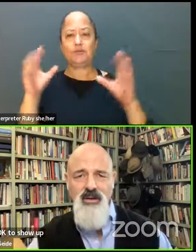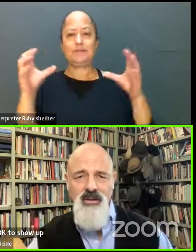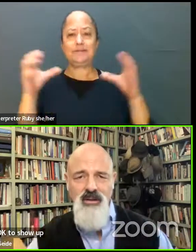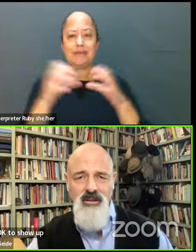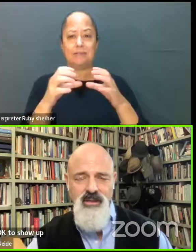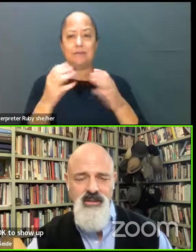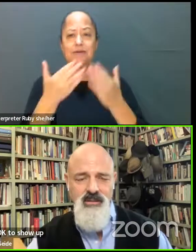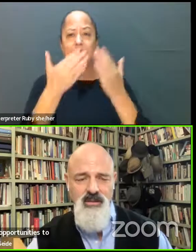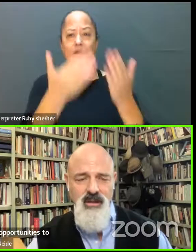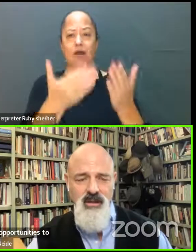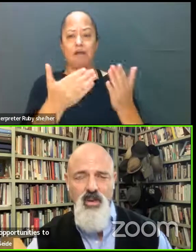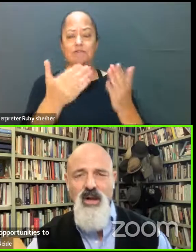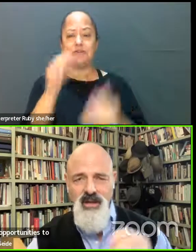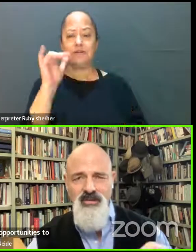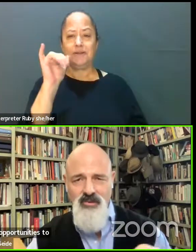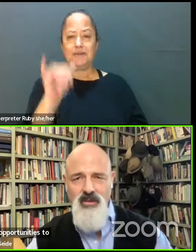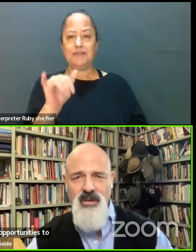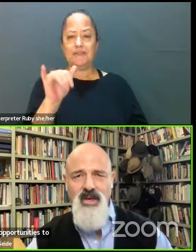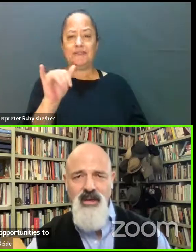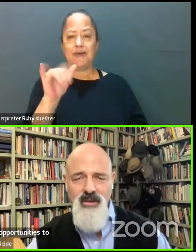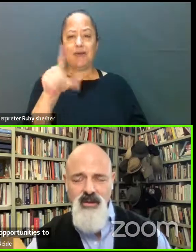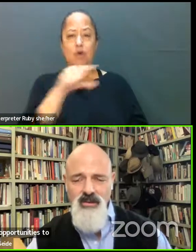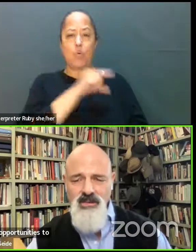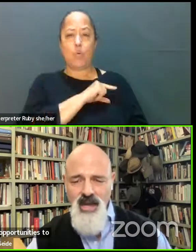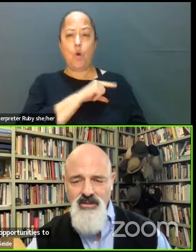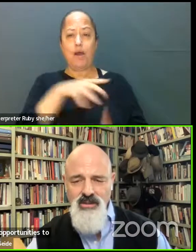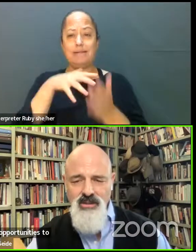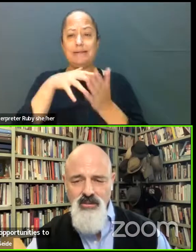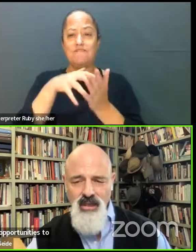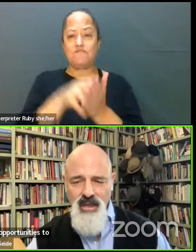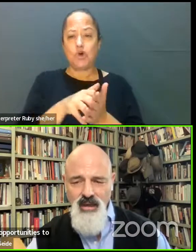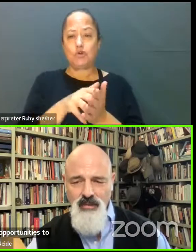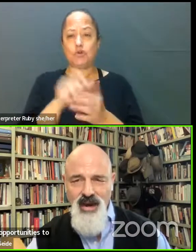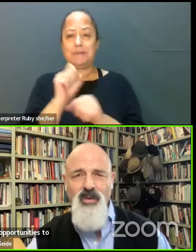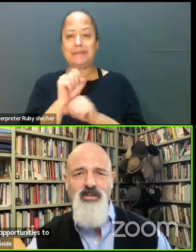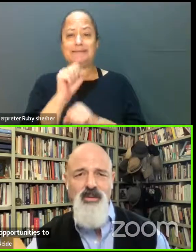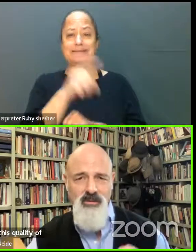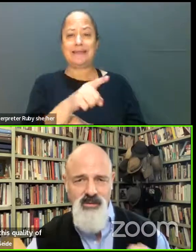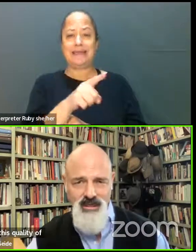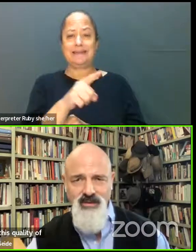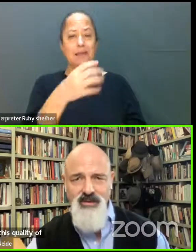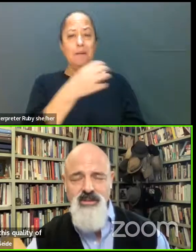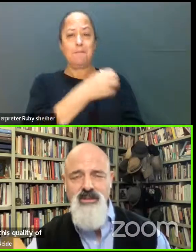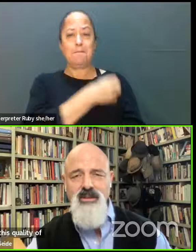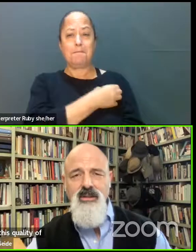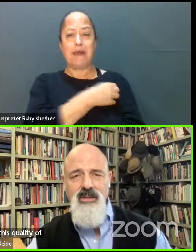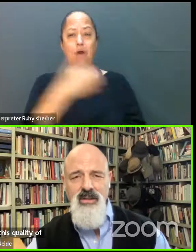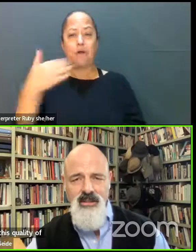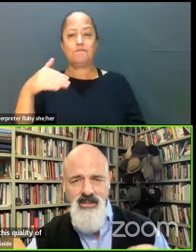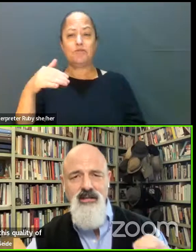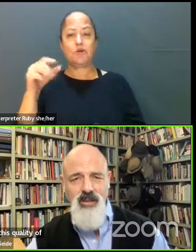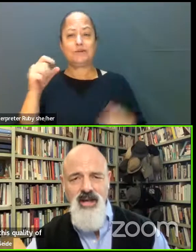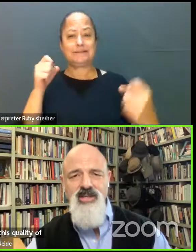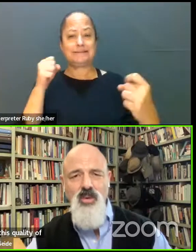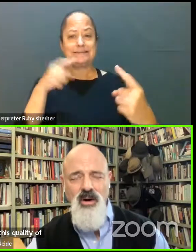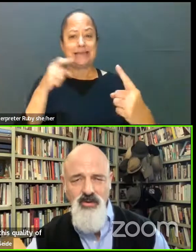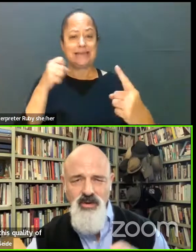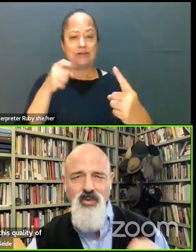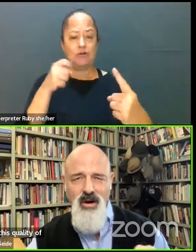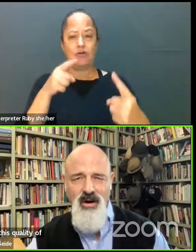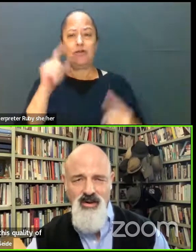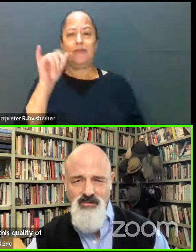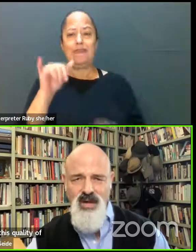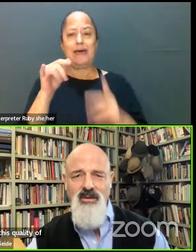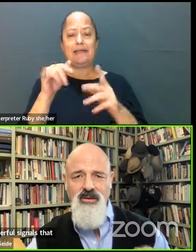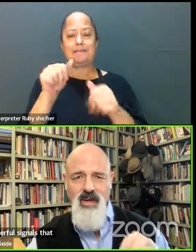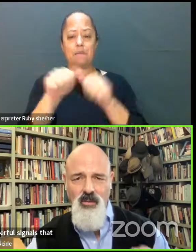offer this quality of vulnerability sends really powerful signals that this is a place where